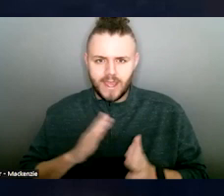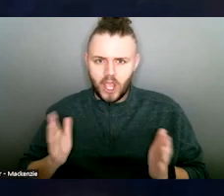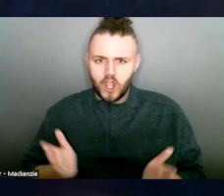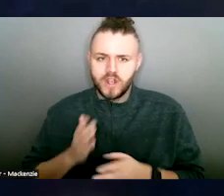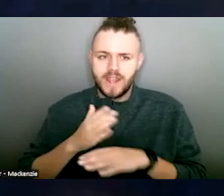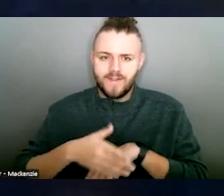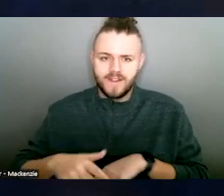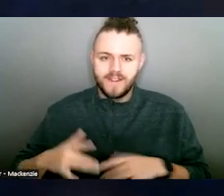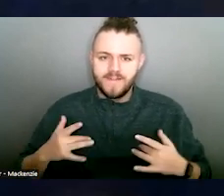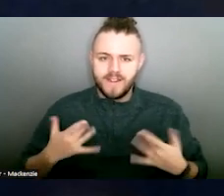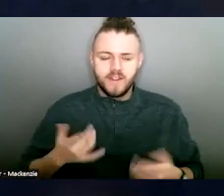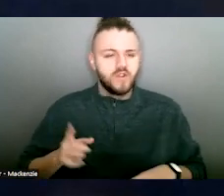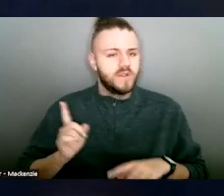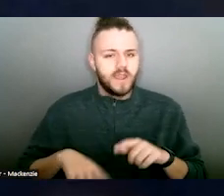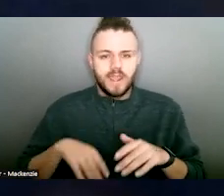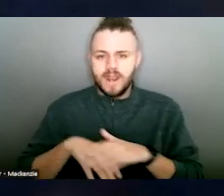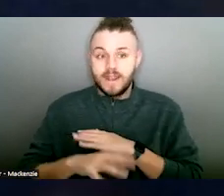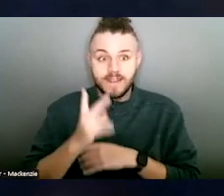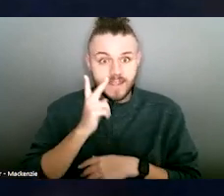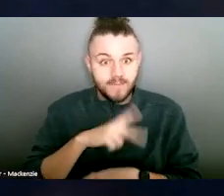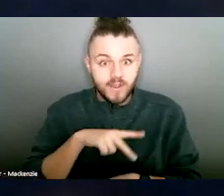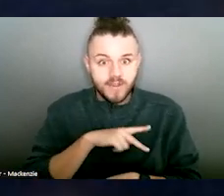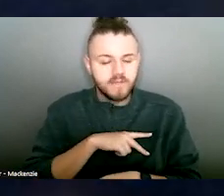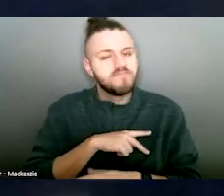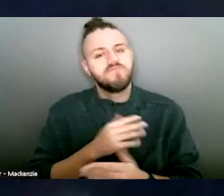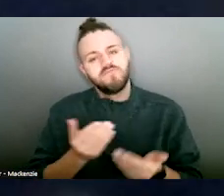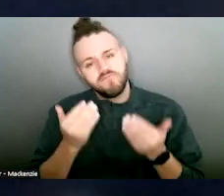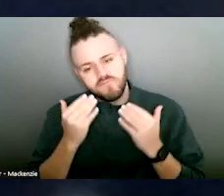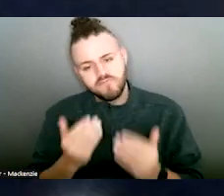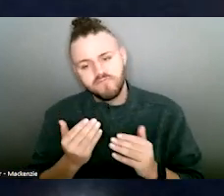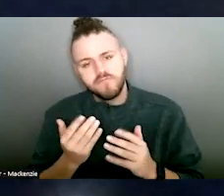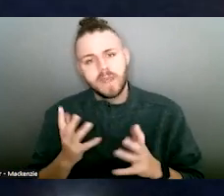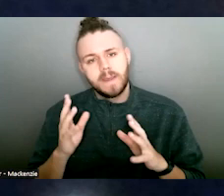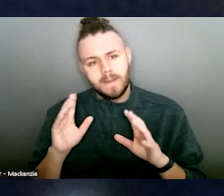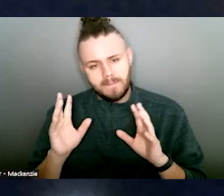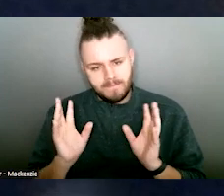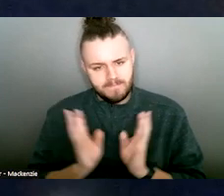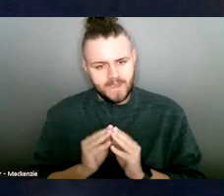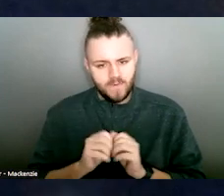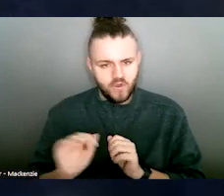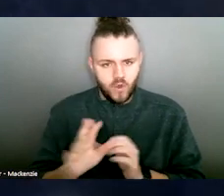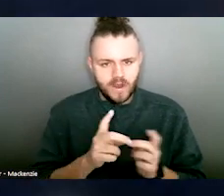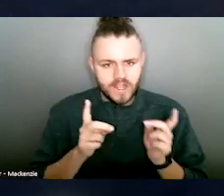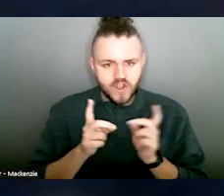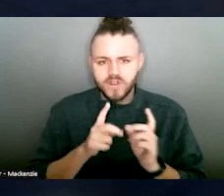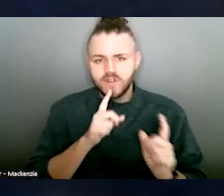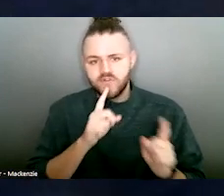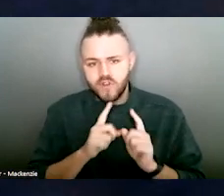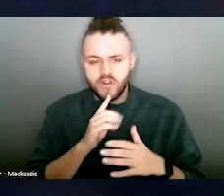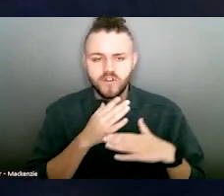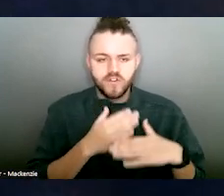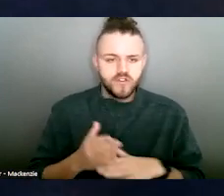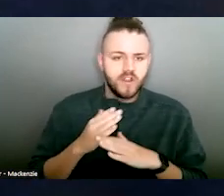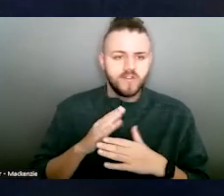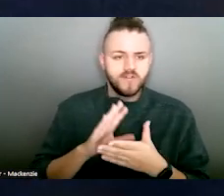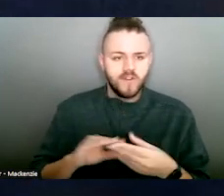event. If you can't get in to see them personally, follow up with them. Meet them back in your districts as well. And